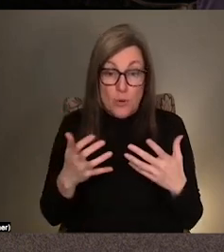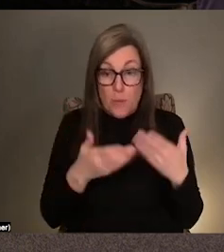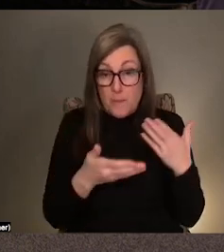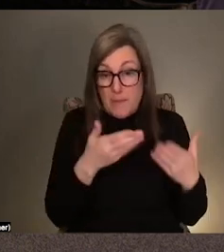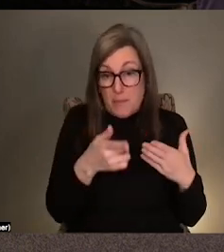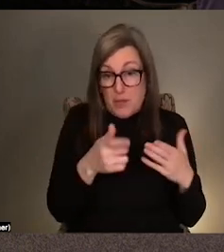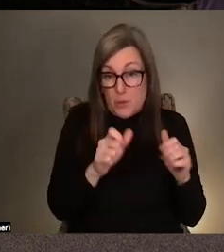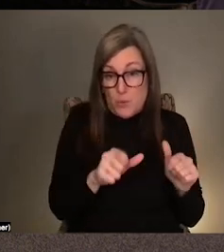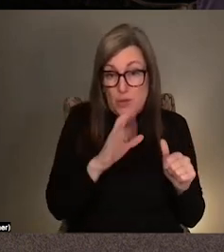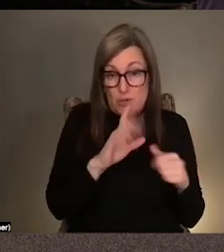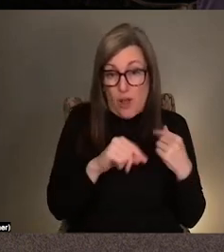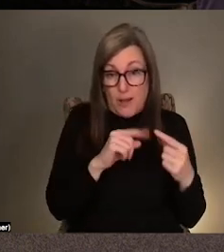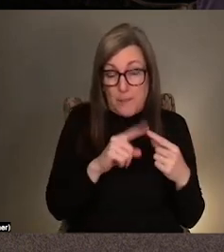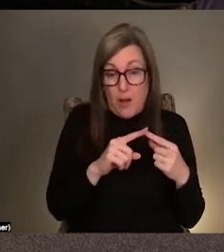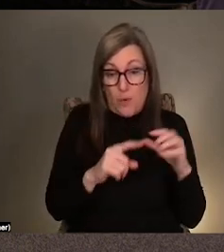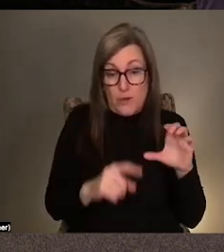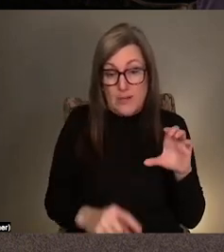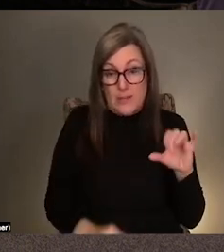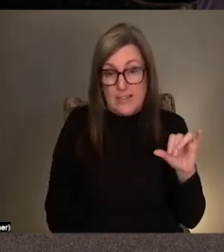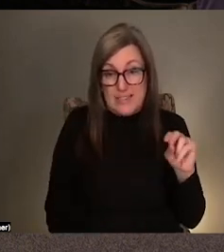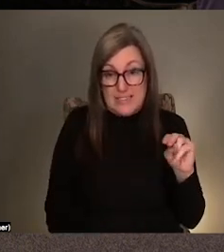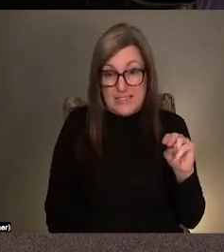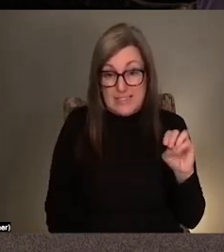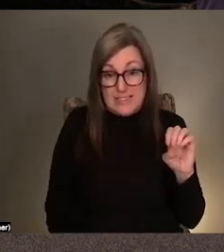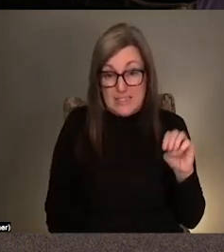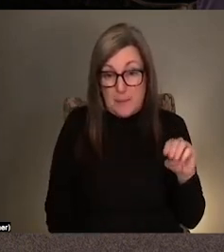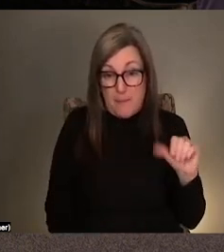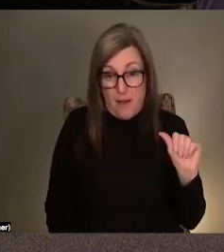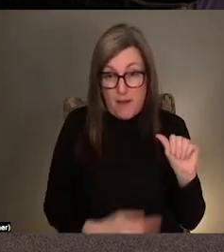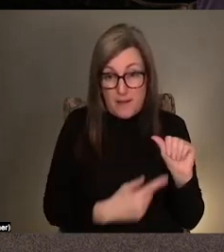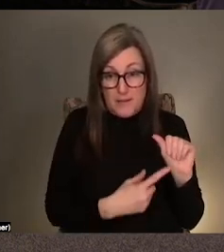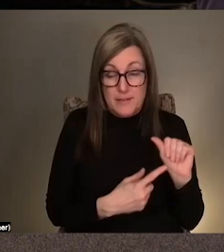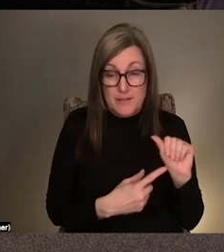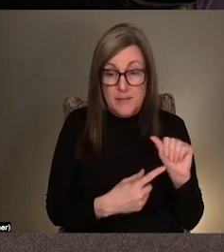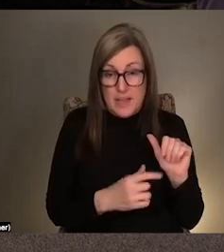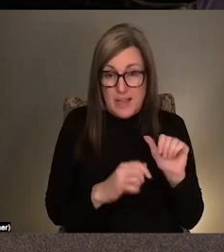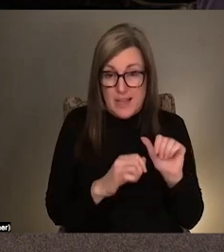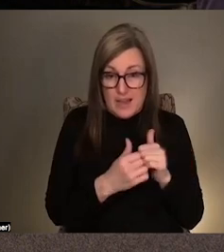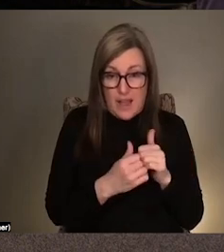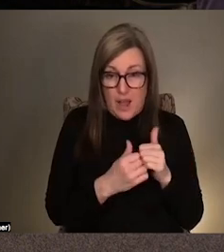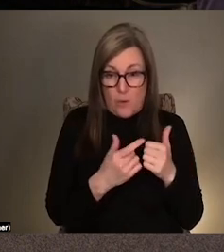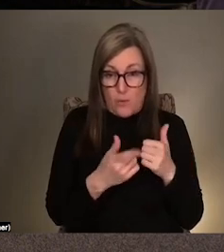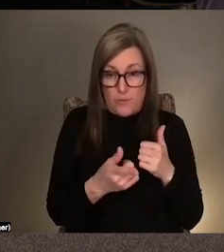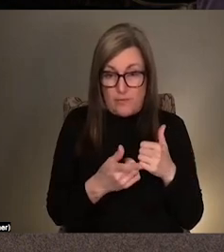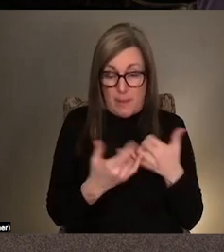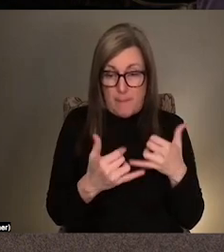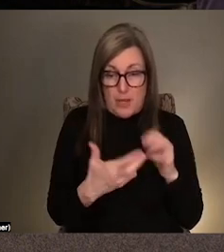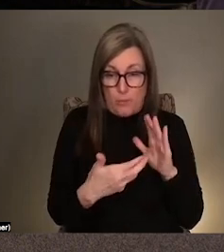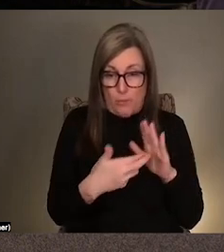has also played a role in in making this exhibition. Yeah.